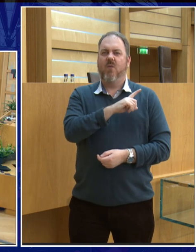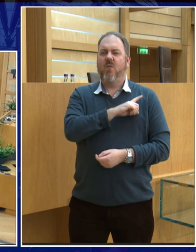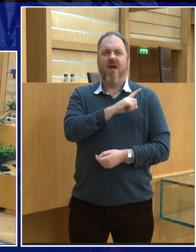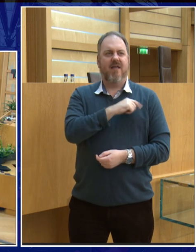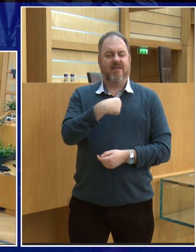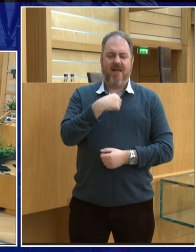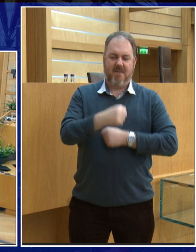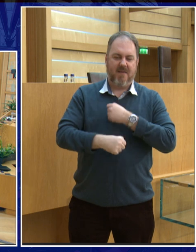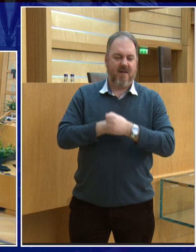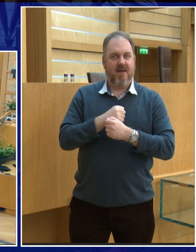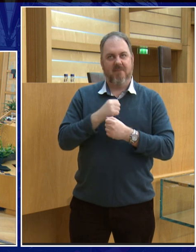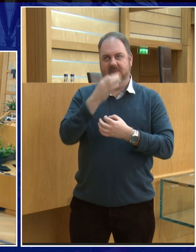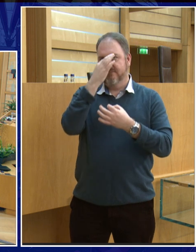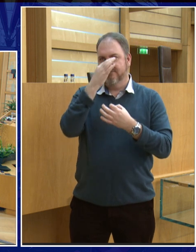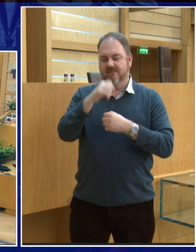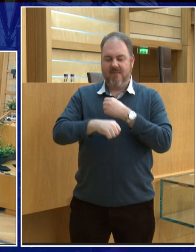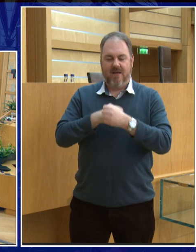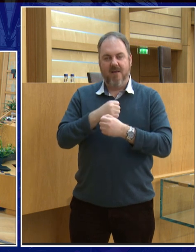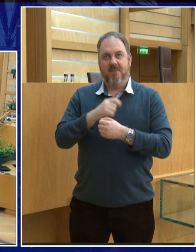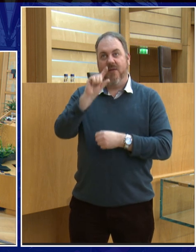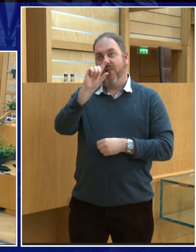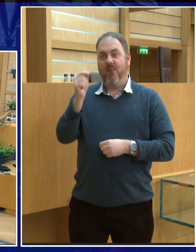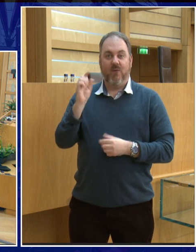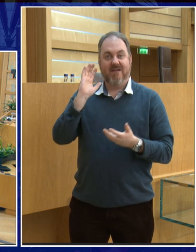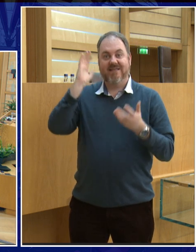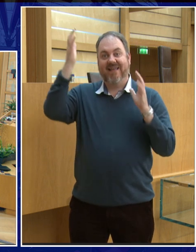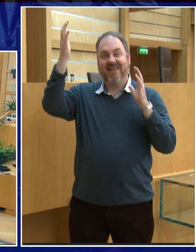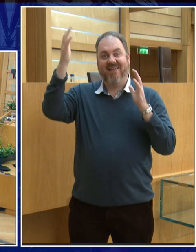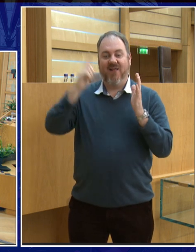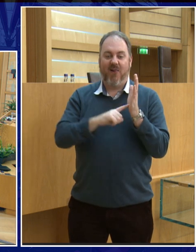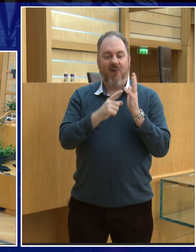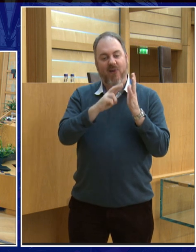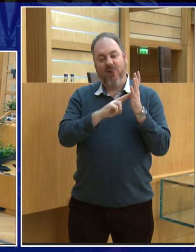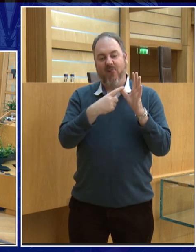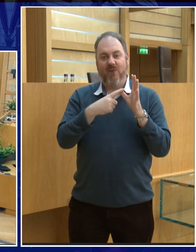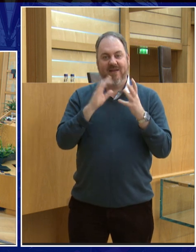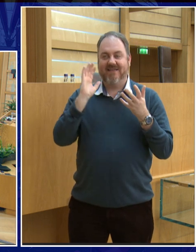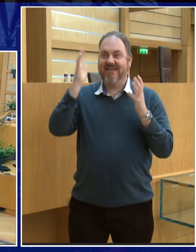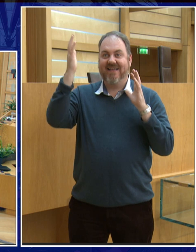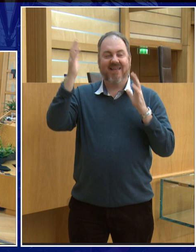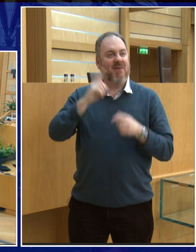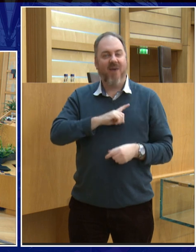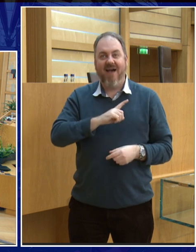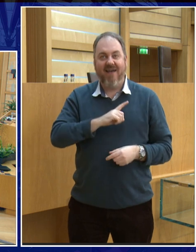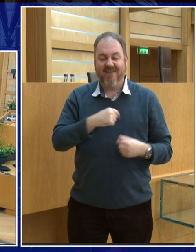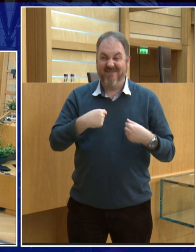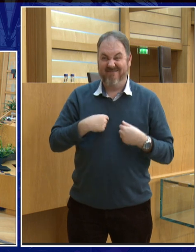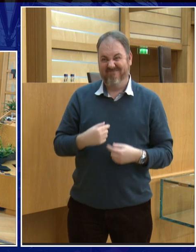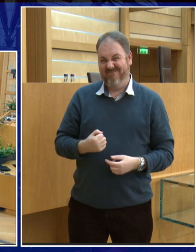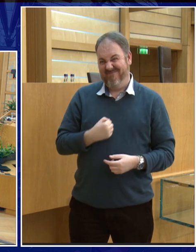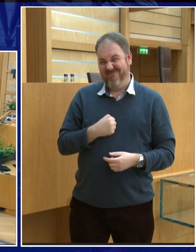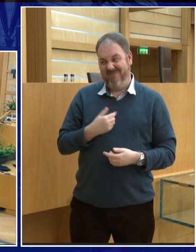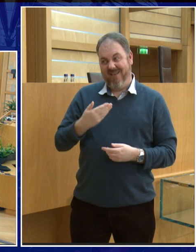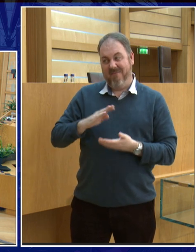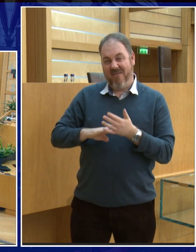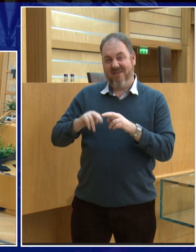was about getting... Oh, why? Why am I a lunatic? Yes. Yes. Well, I think it runs in the family.